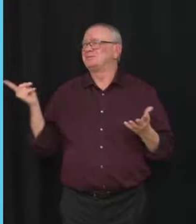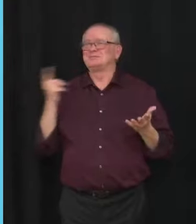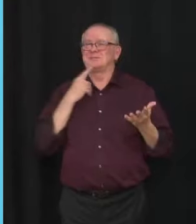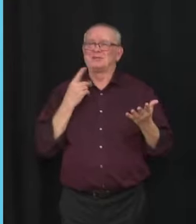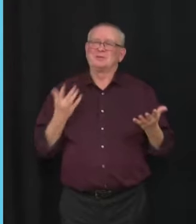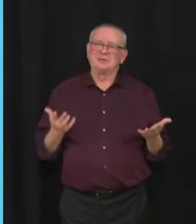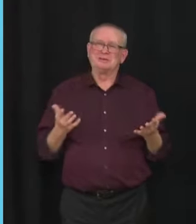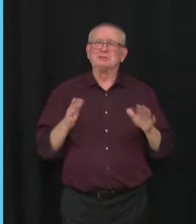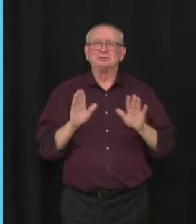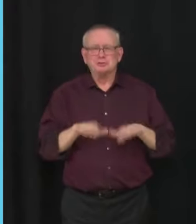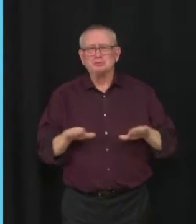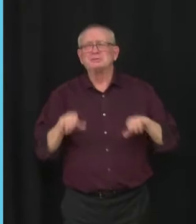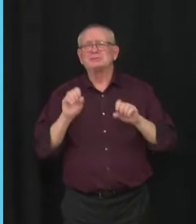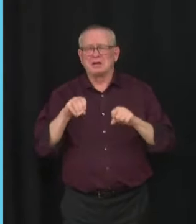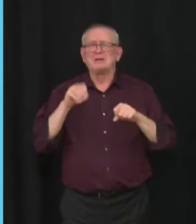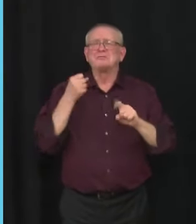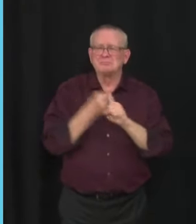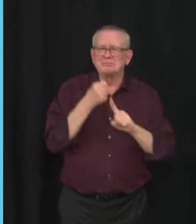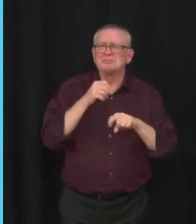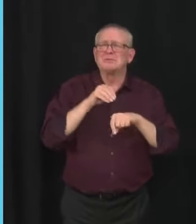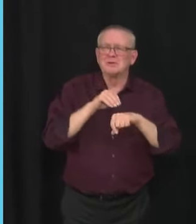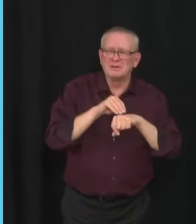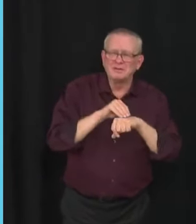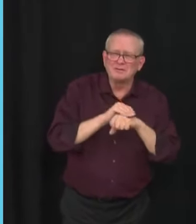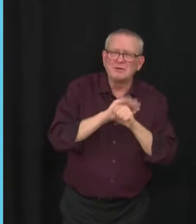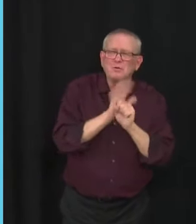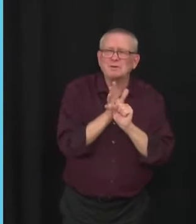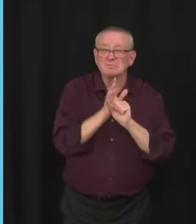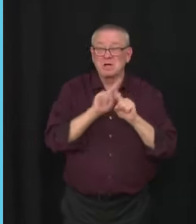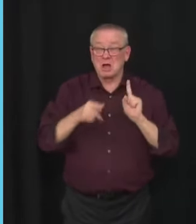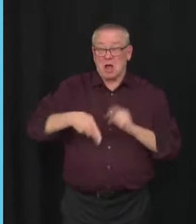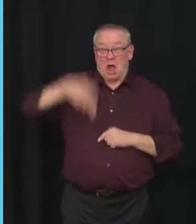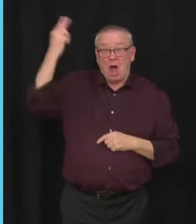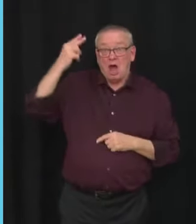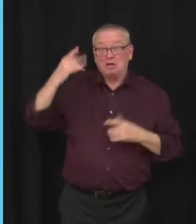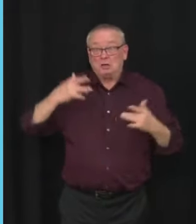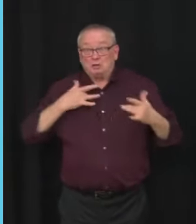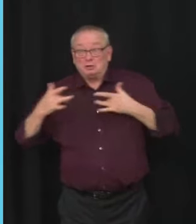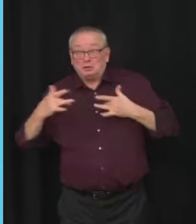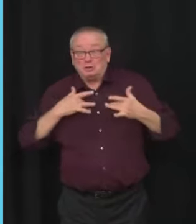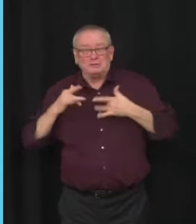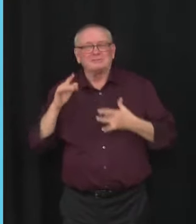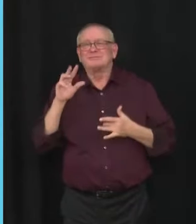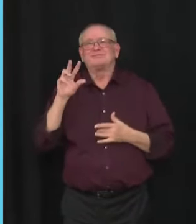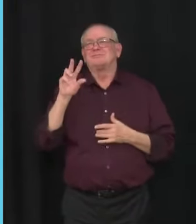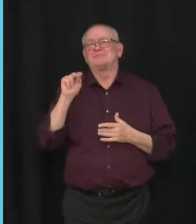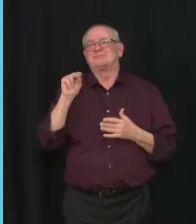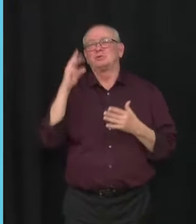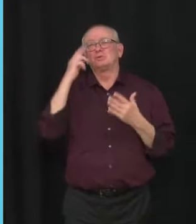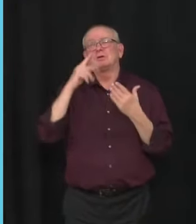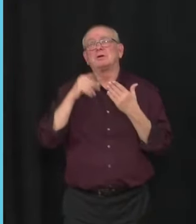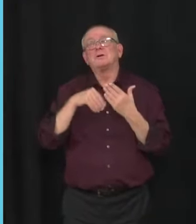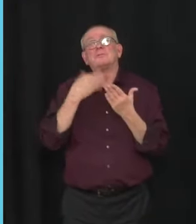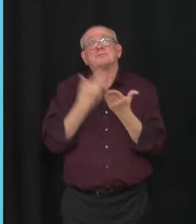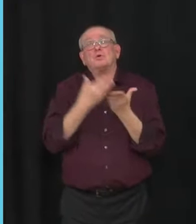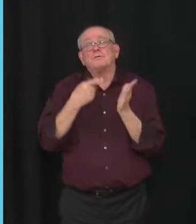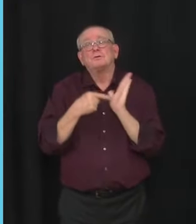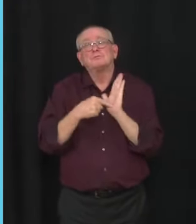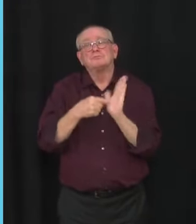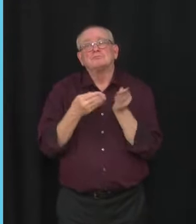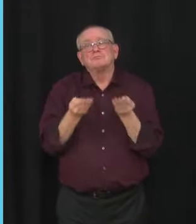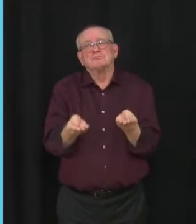one of our primary concerns that led to the restriction exemption program was the very high number of unvaccinated